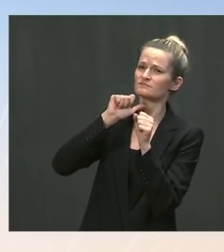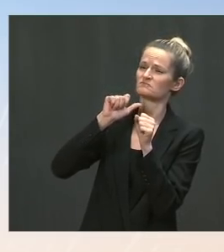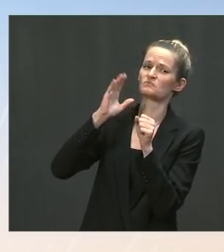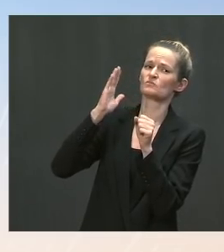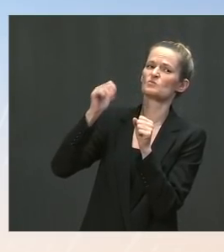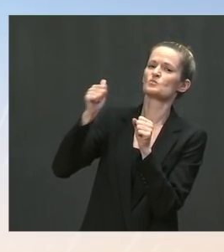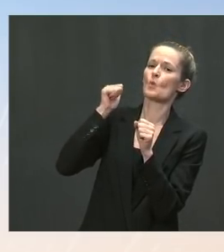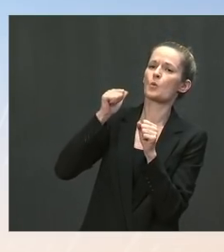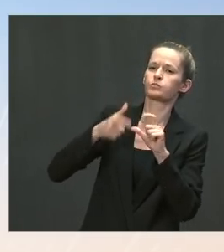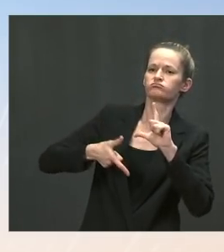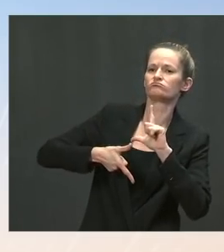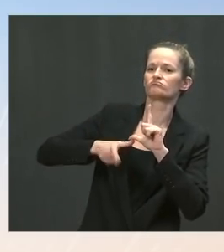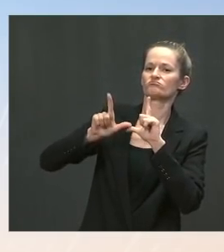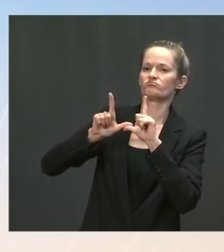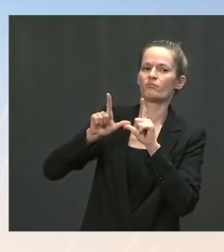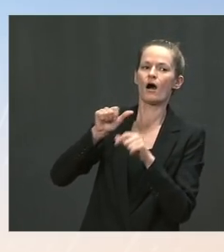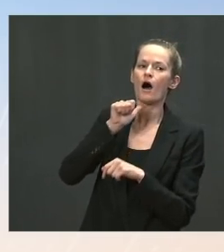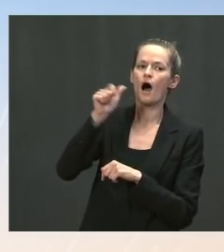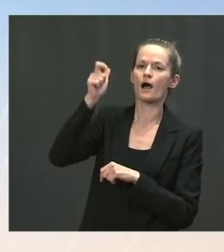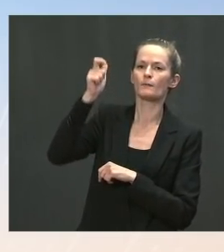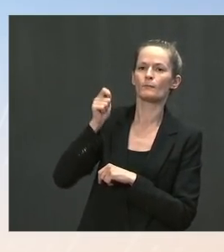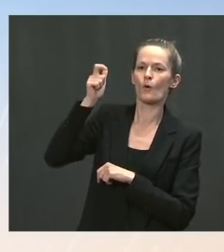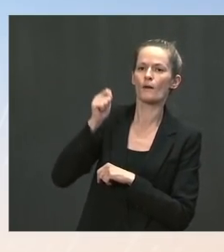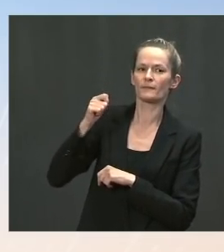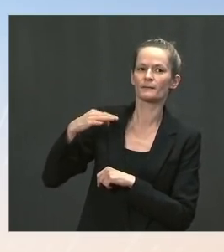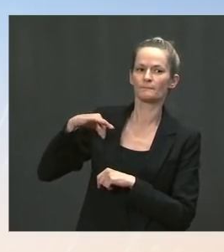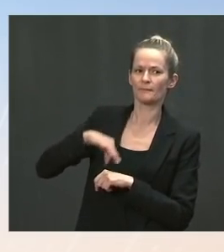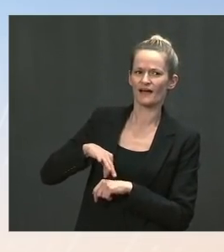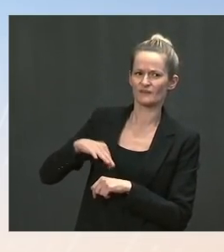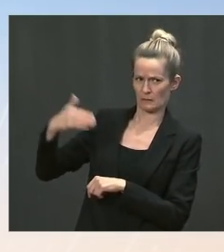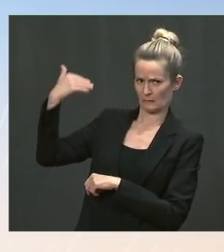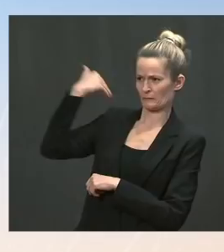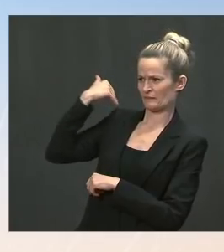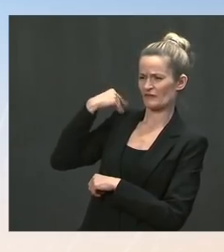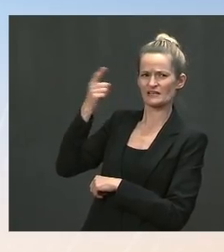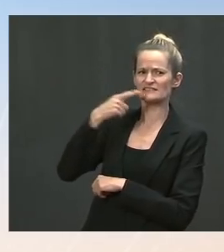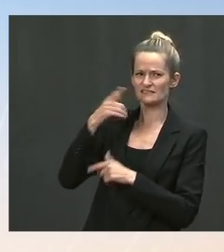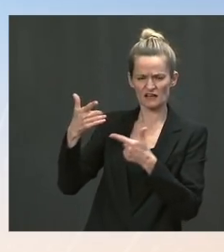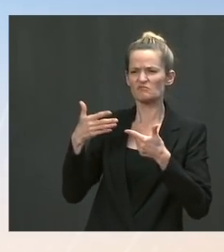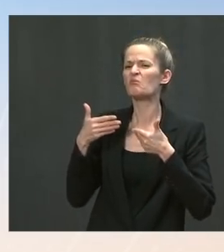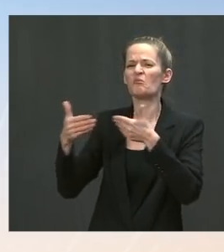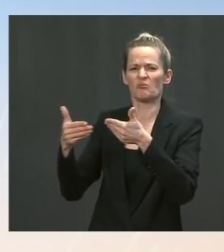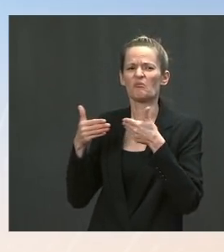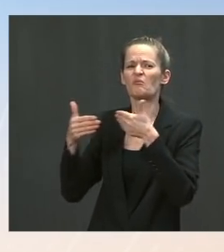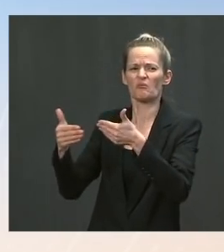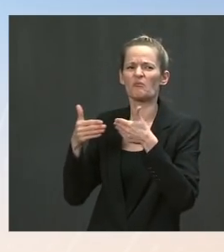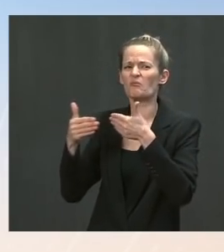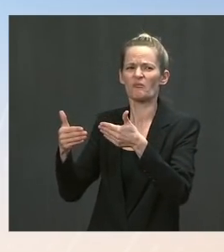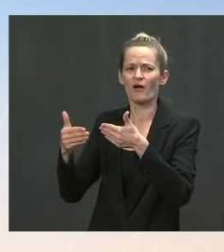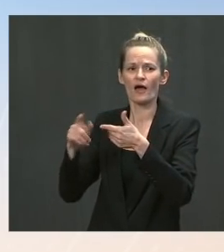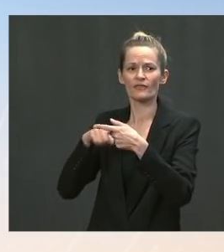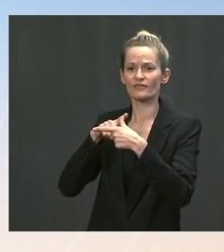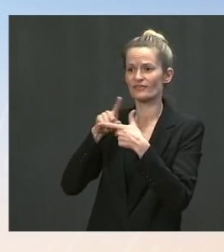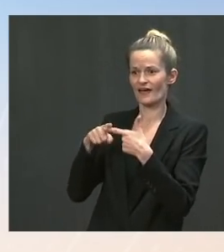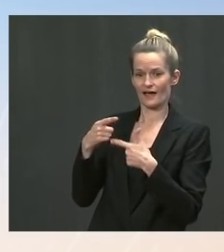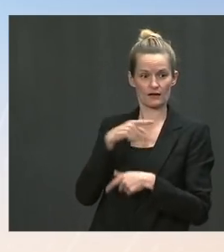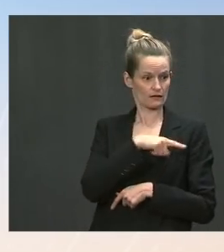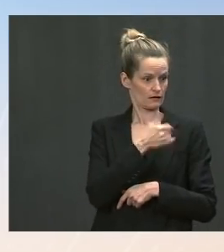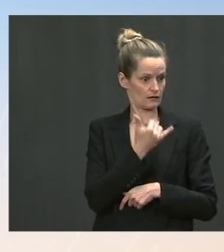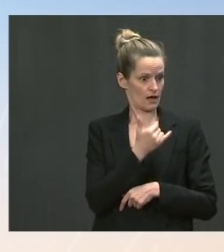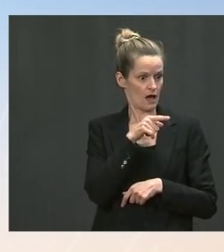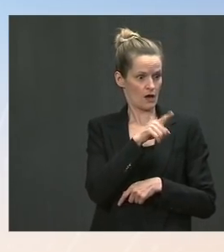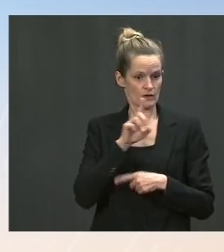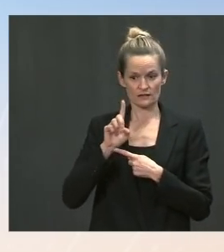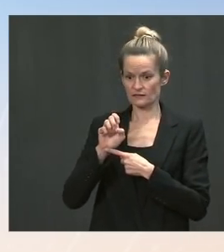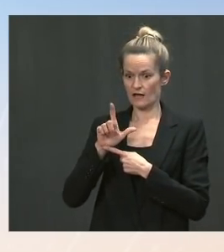earlier this summer, he said that it would make sense to let them lapse, but that was before the Delta variant really took hold. Ms. There has not been any decision about this at